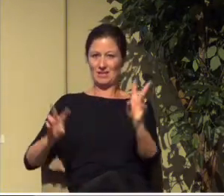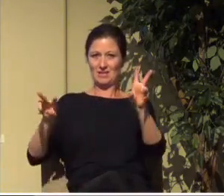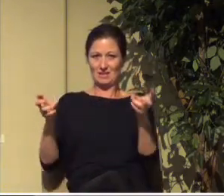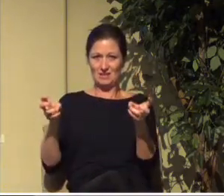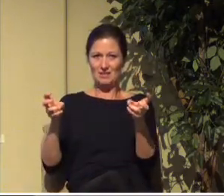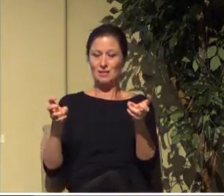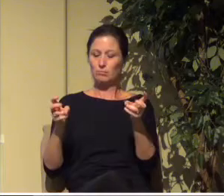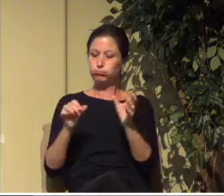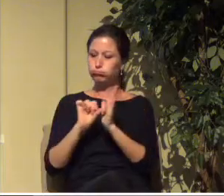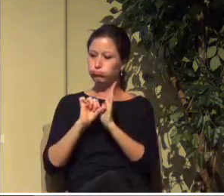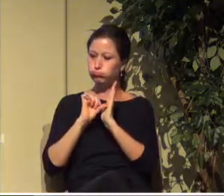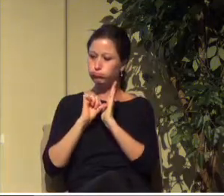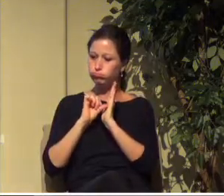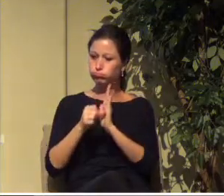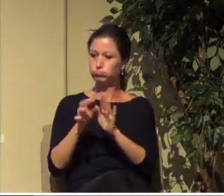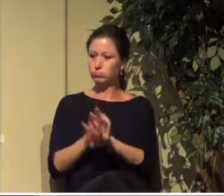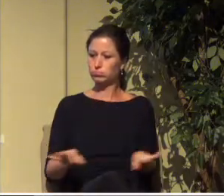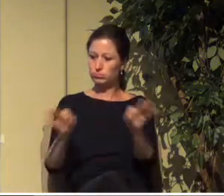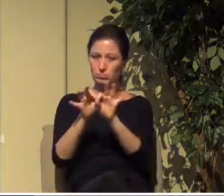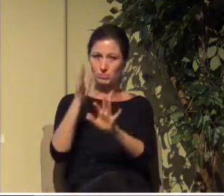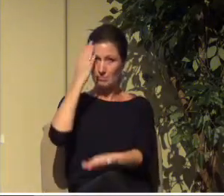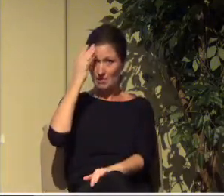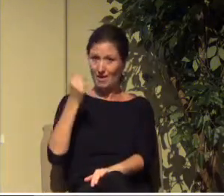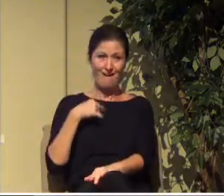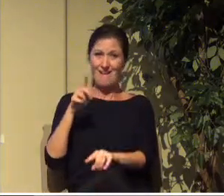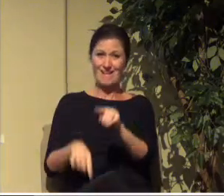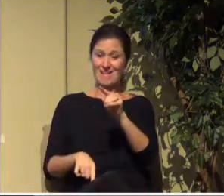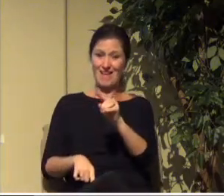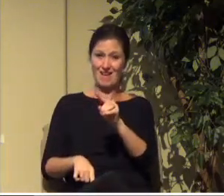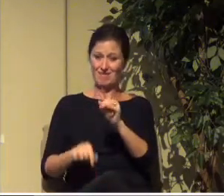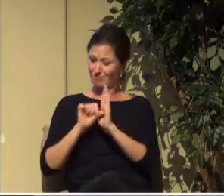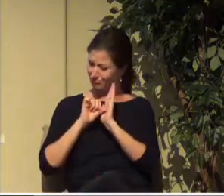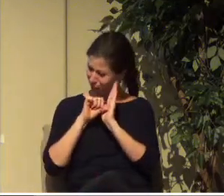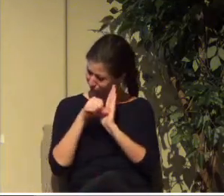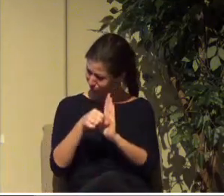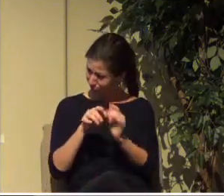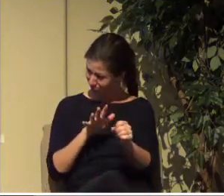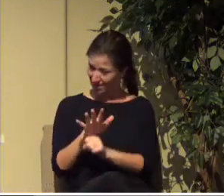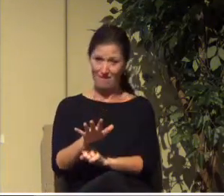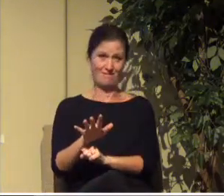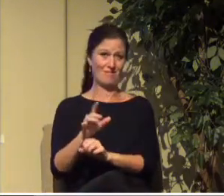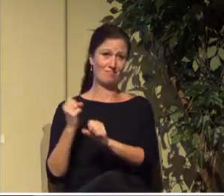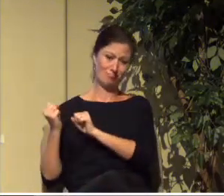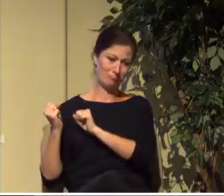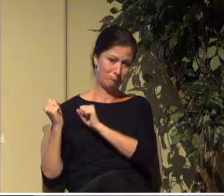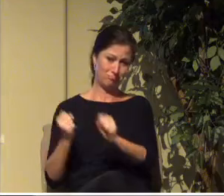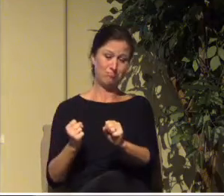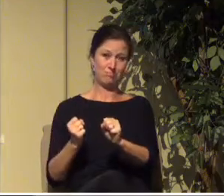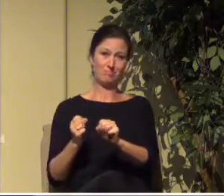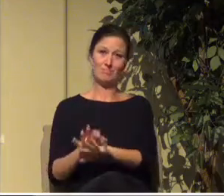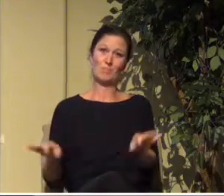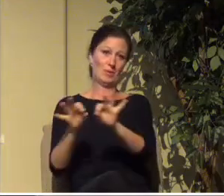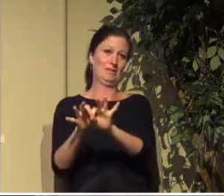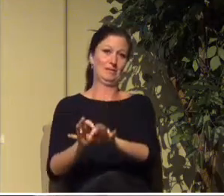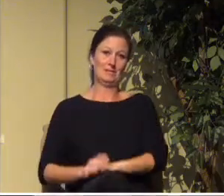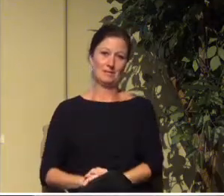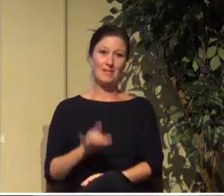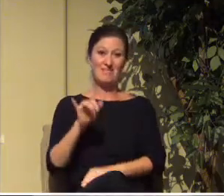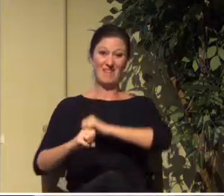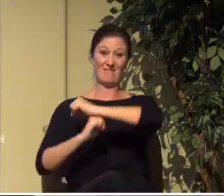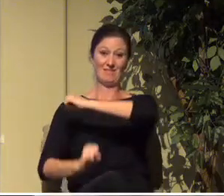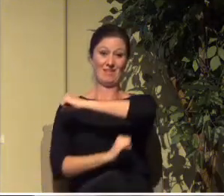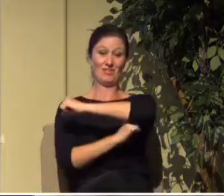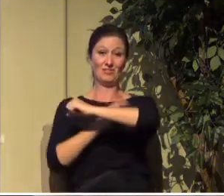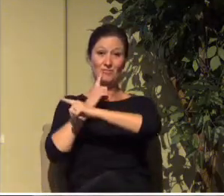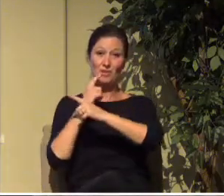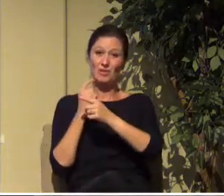crucial, so important, that I really cannot stress enough how strongly it is. Okay? It is the foundation for everything else in the